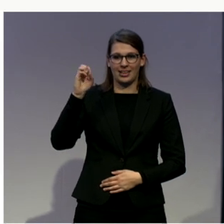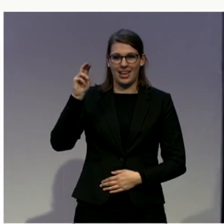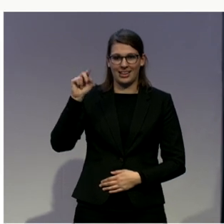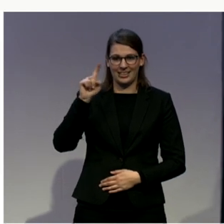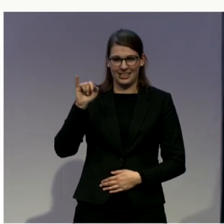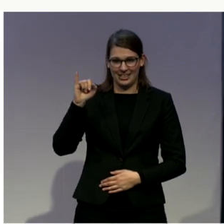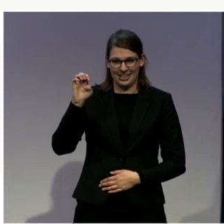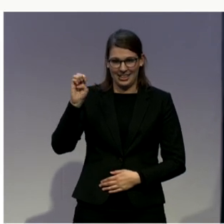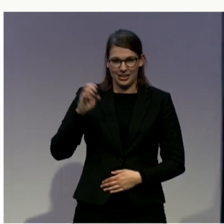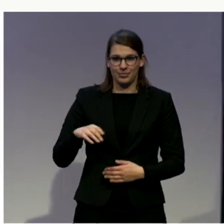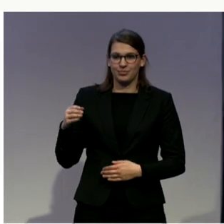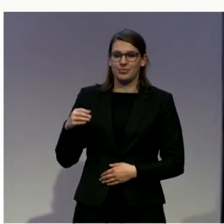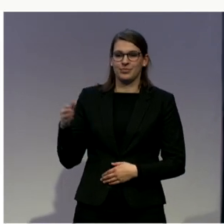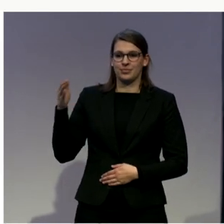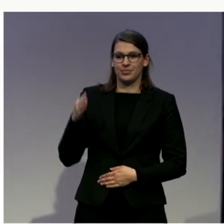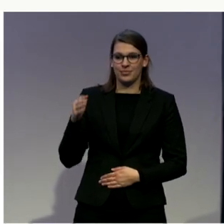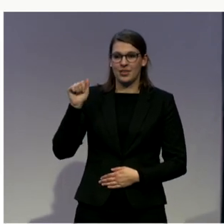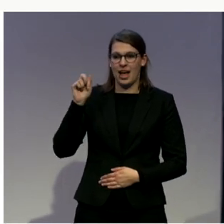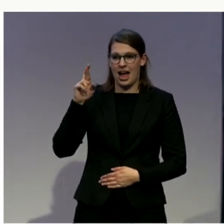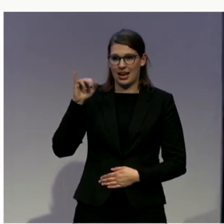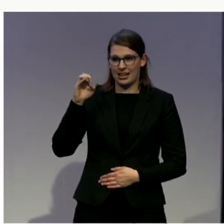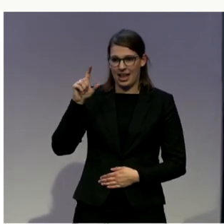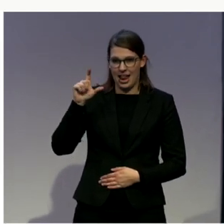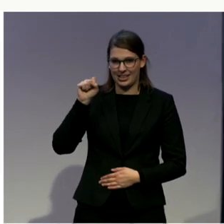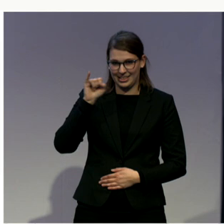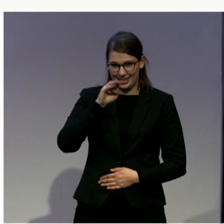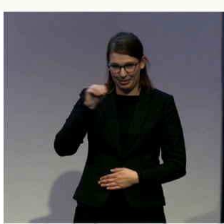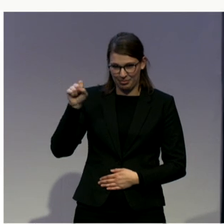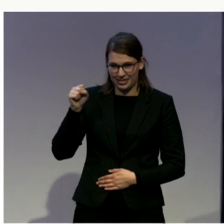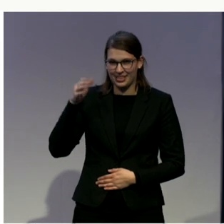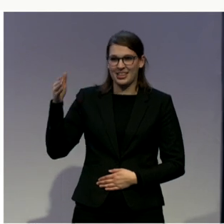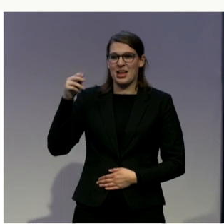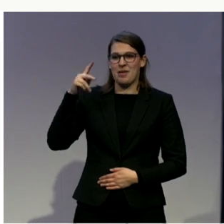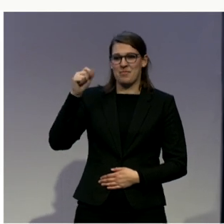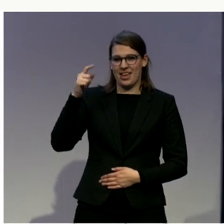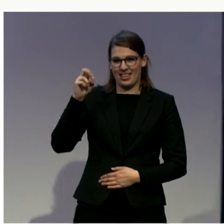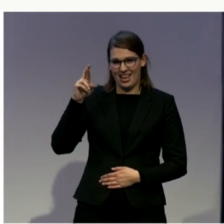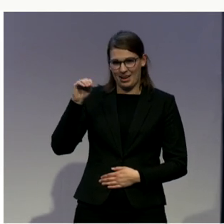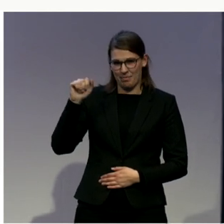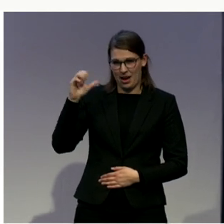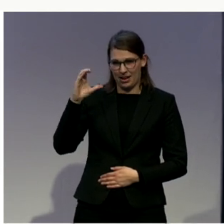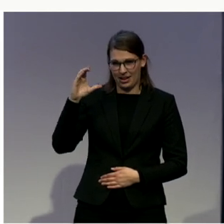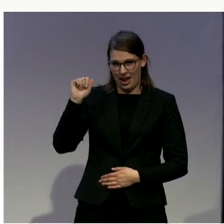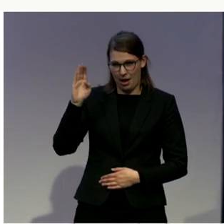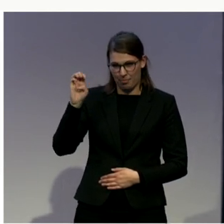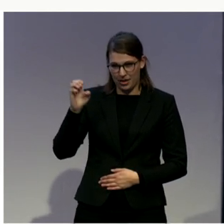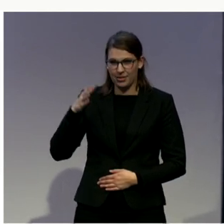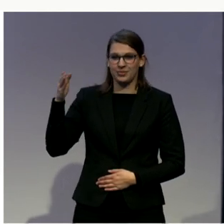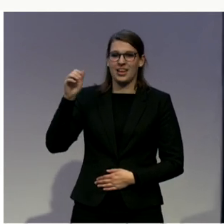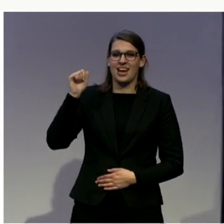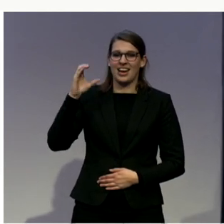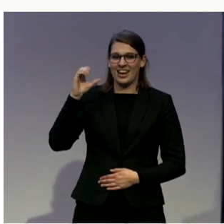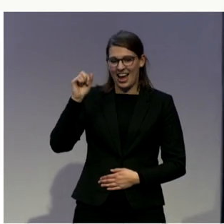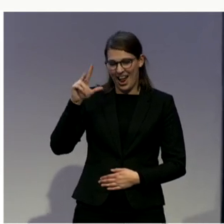Rios Espinosa. And they work for International Bar Association, the National Center for Criminal Justice